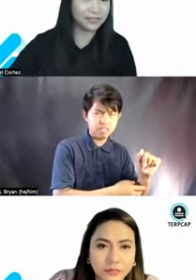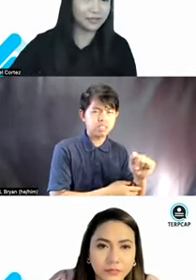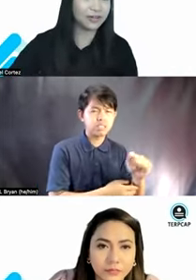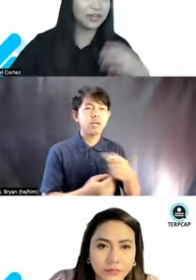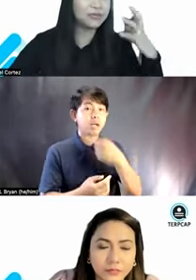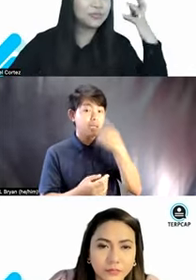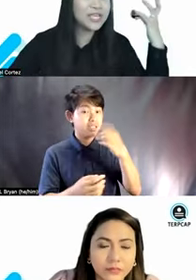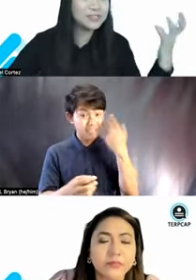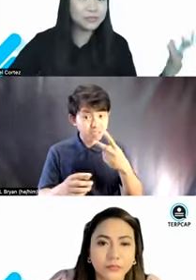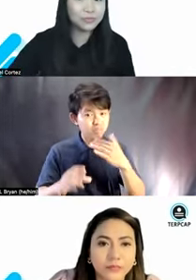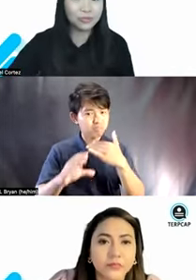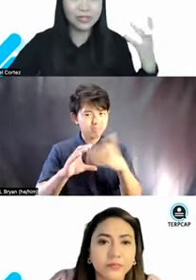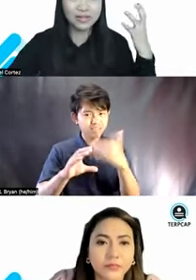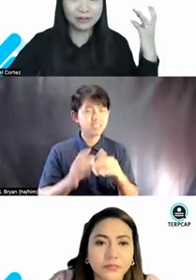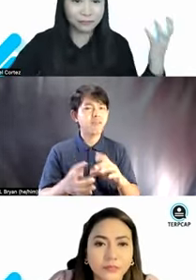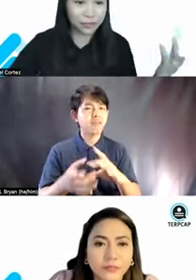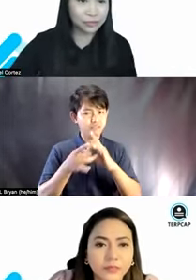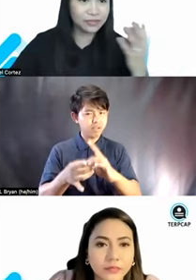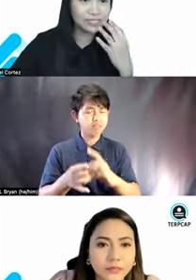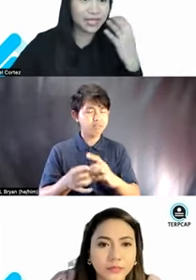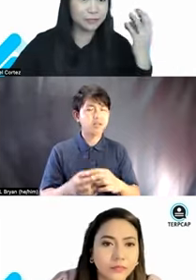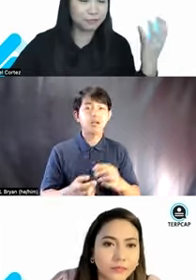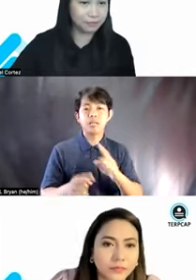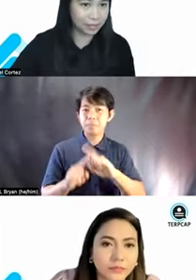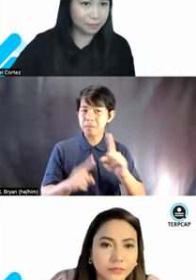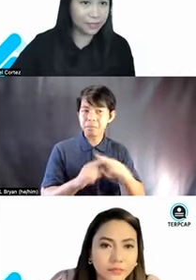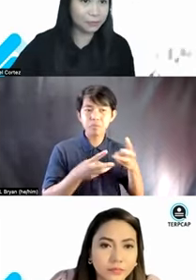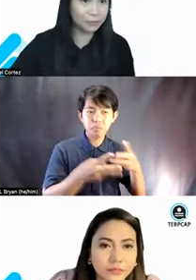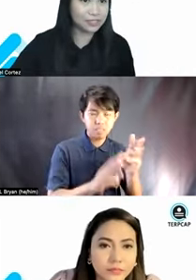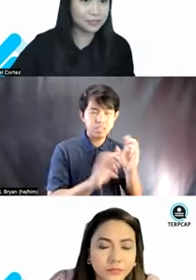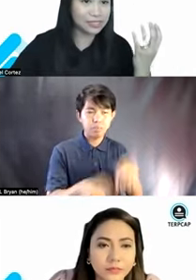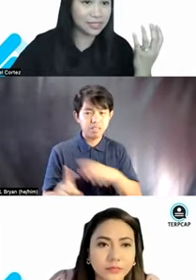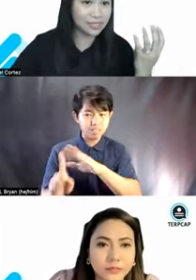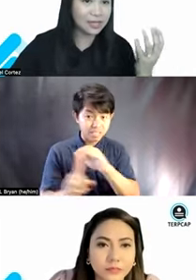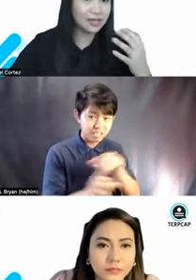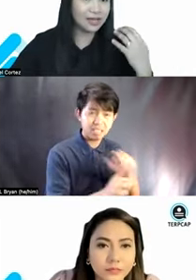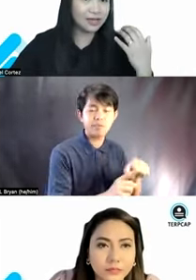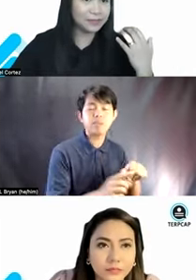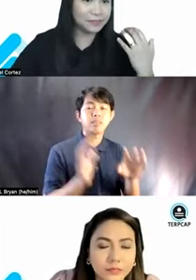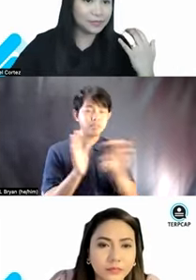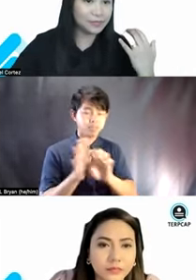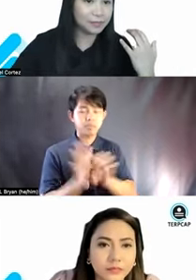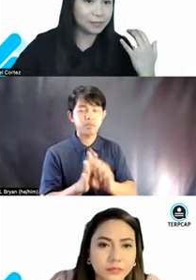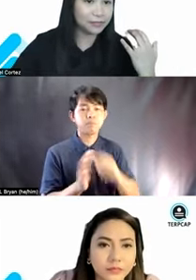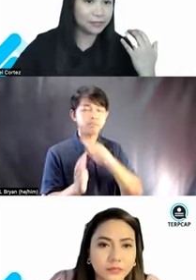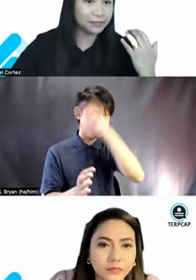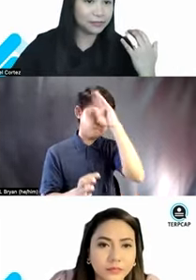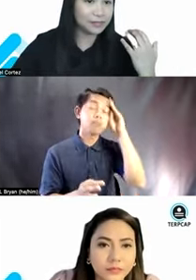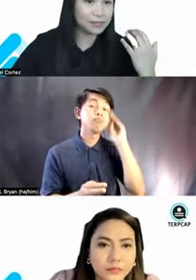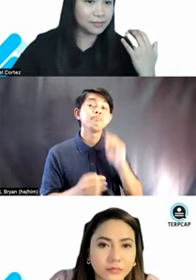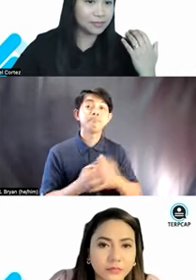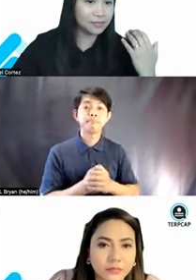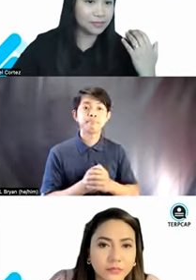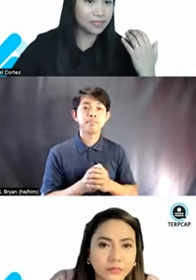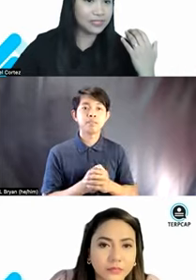interactive. There are other ways to refer to these type of, uh, people. So let's say, um, part of, uh,